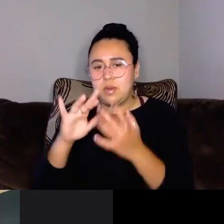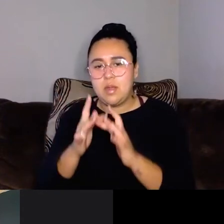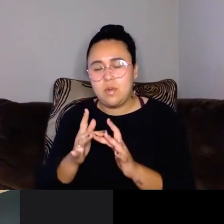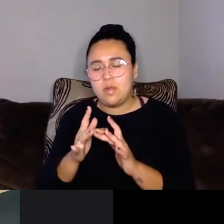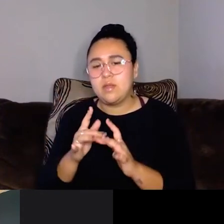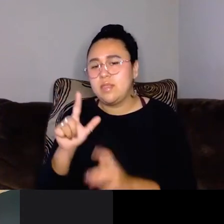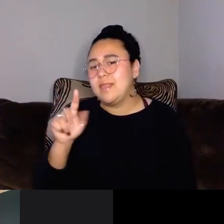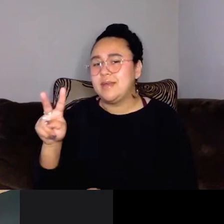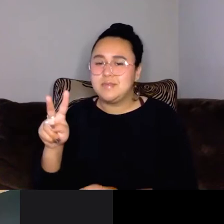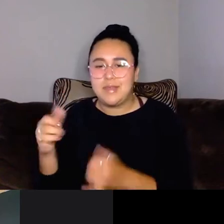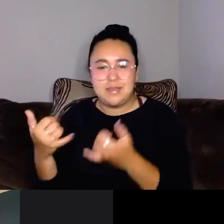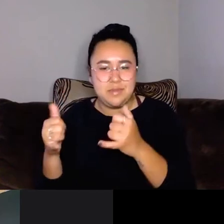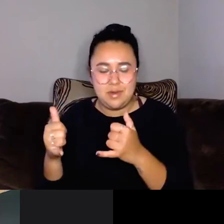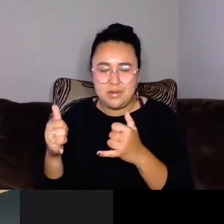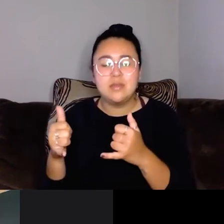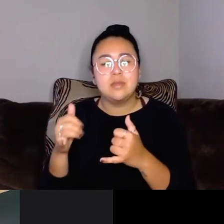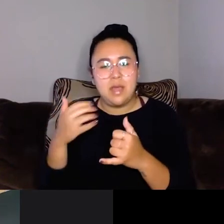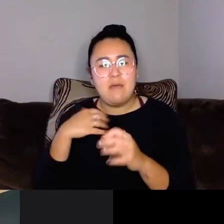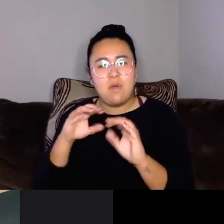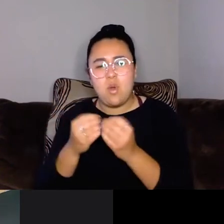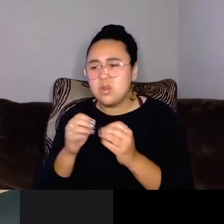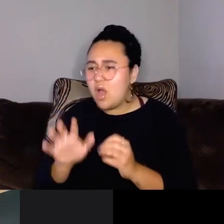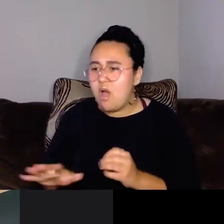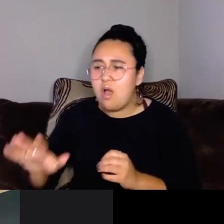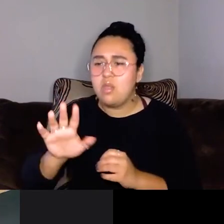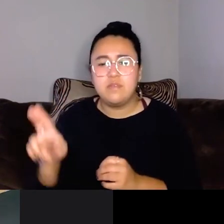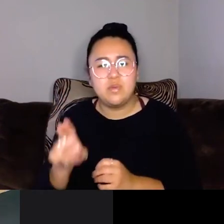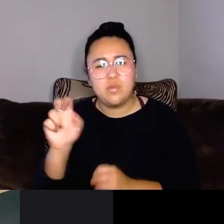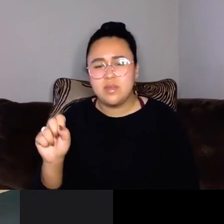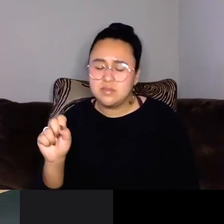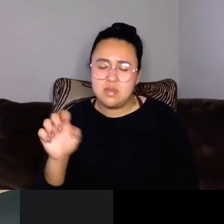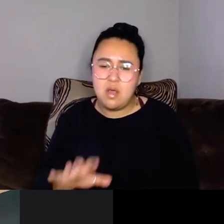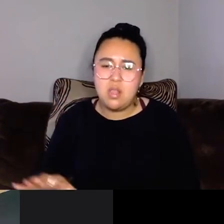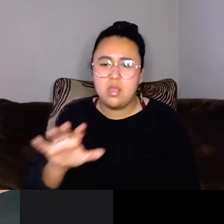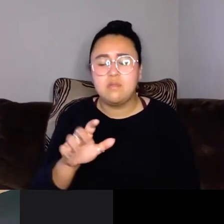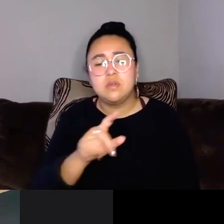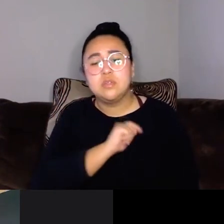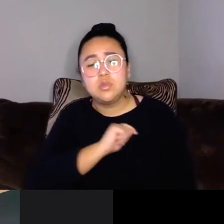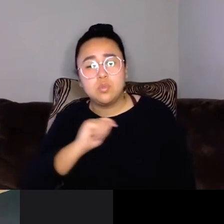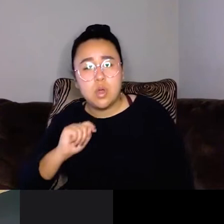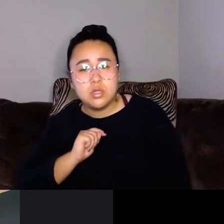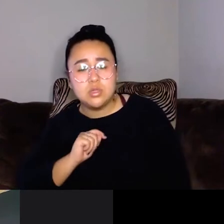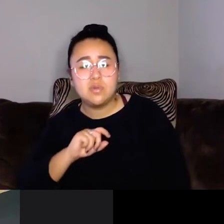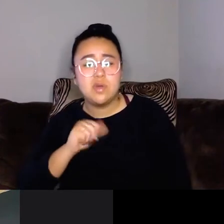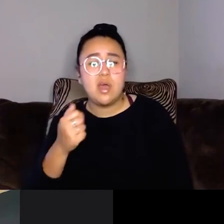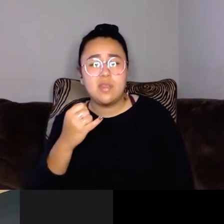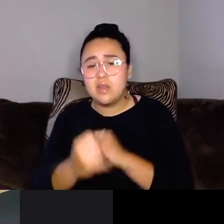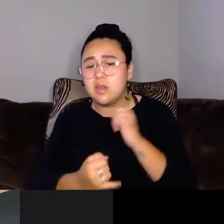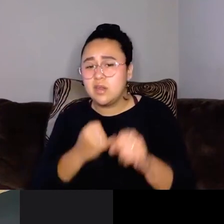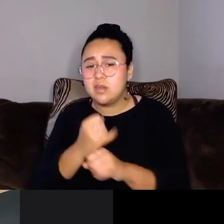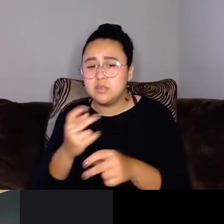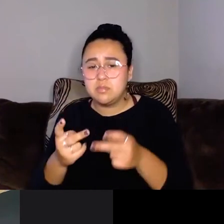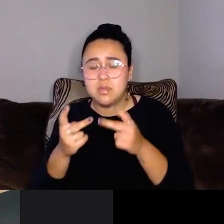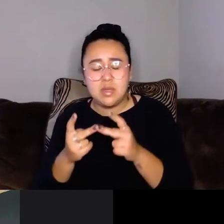batches, batches. There are, um, organizations all over the country and, um, in Toronto and in some other international places that plan